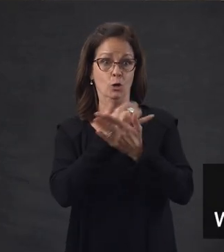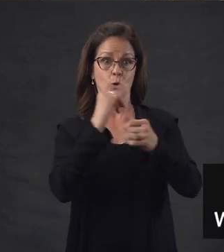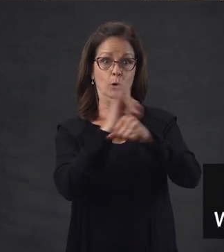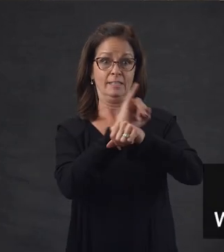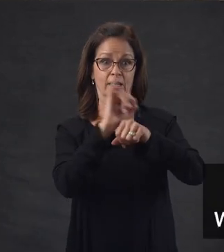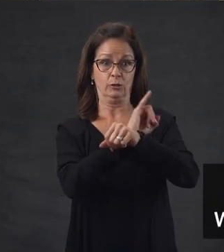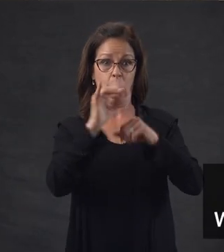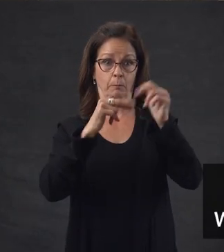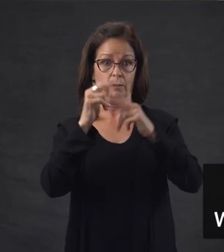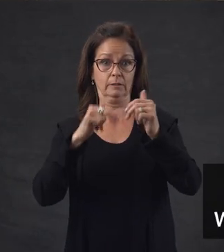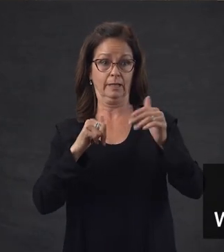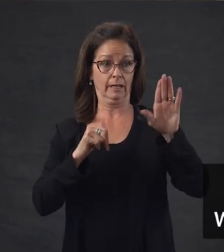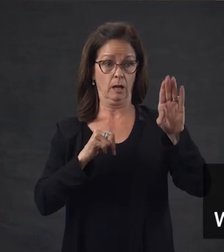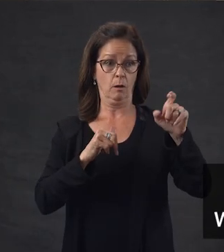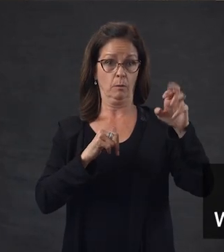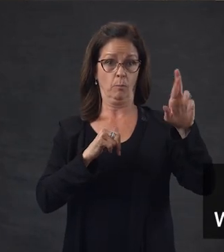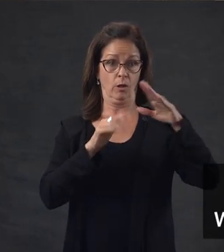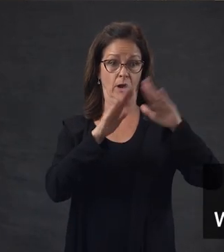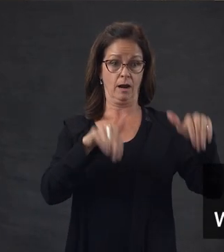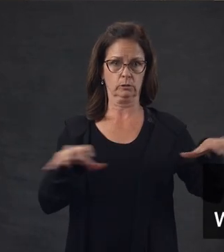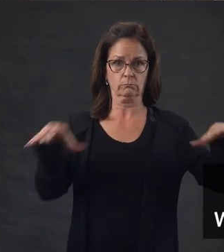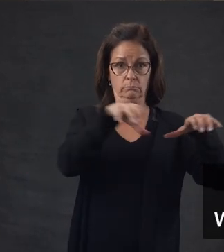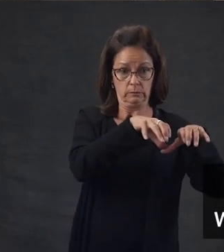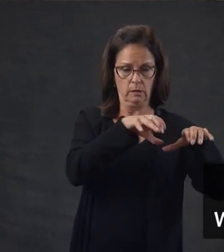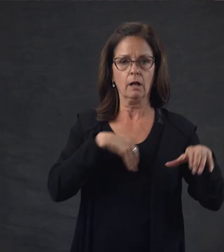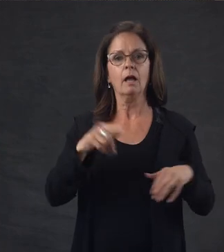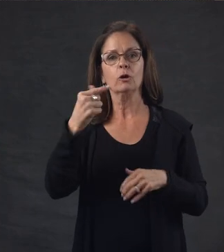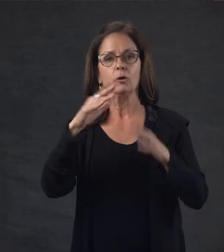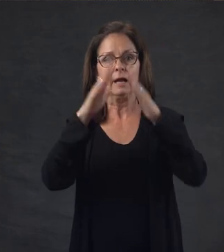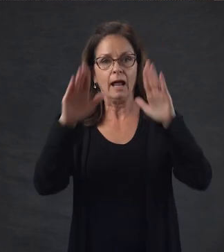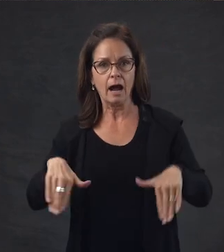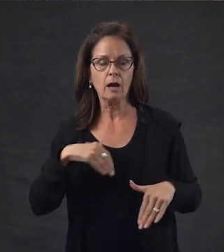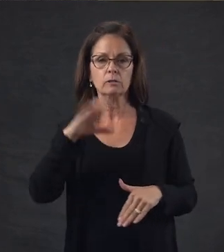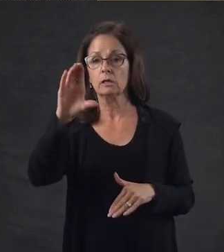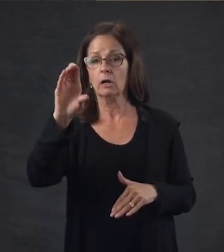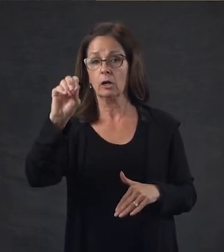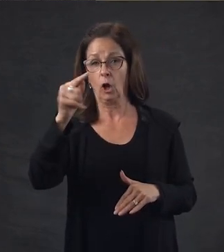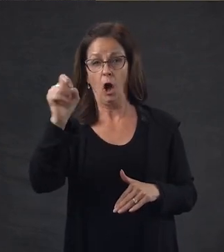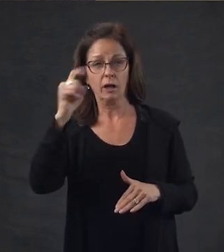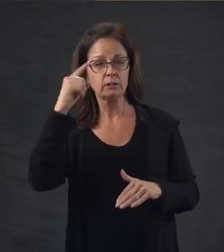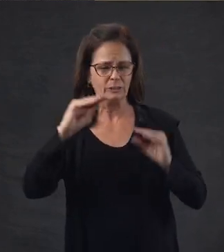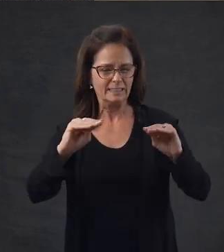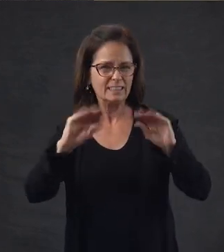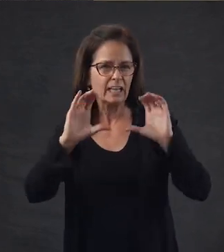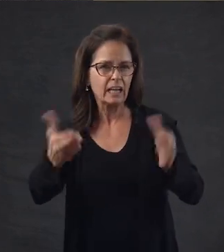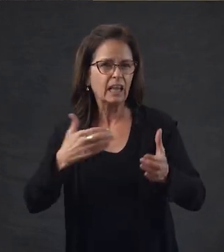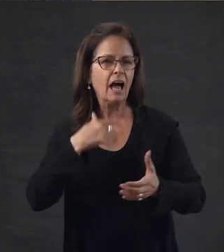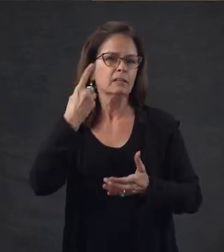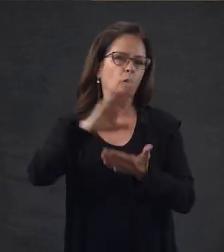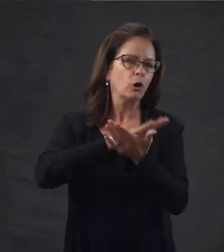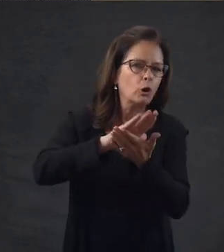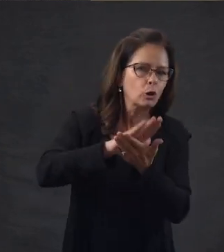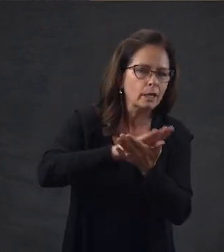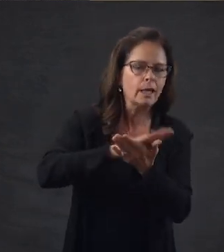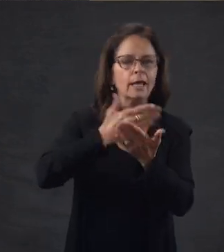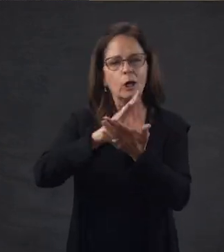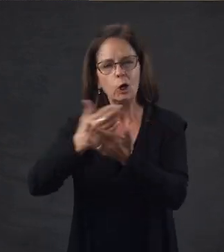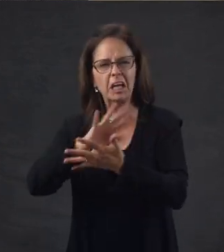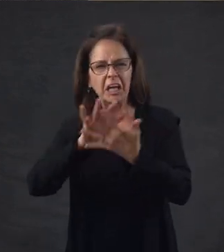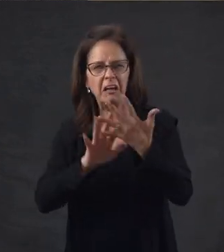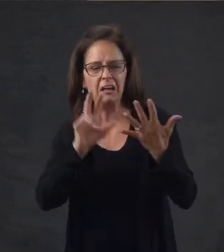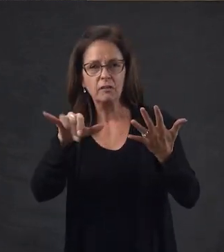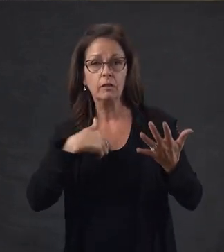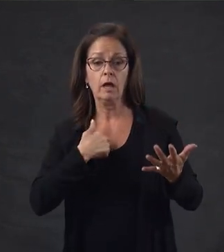And a new industrial building was added onto the Boiler House. A greenhouse and a cottage used for teaching domestic science were built.